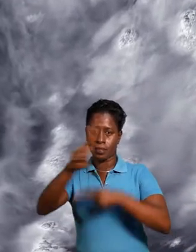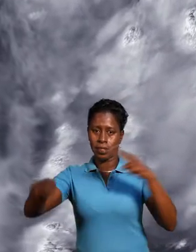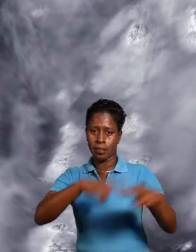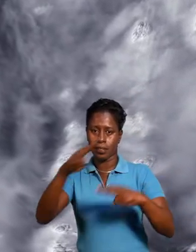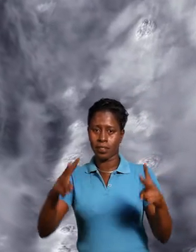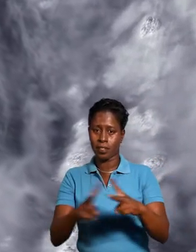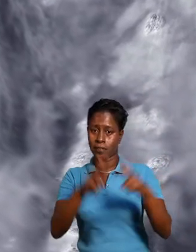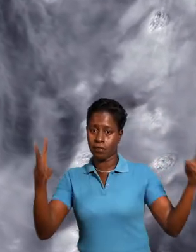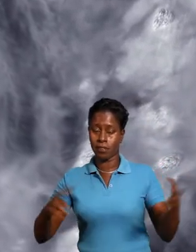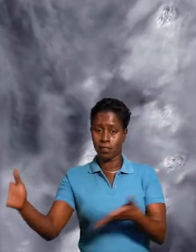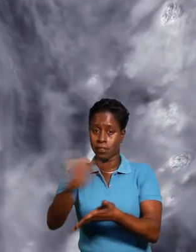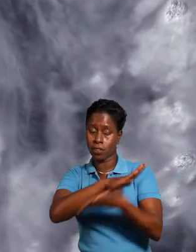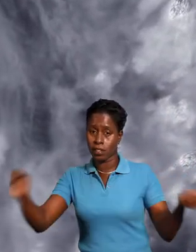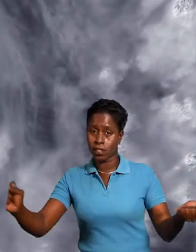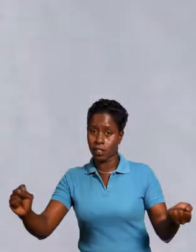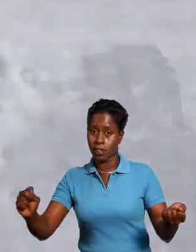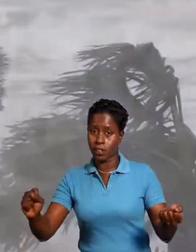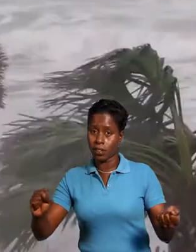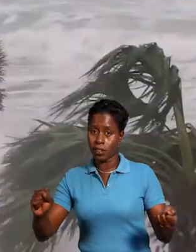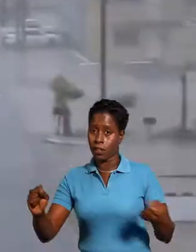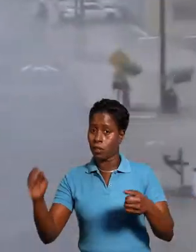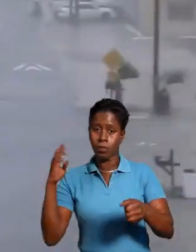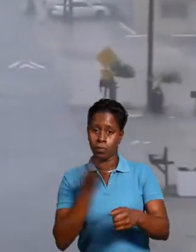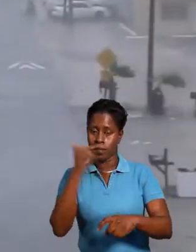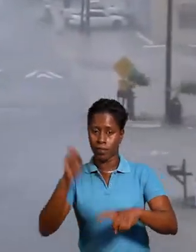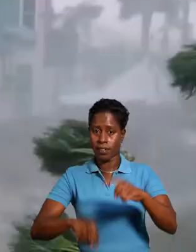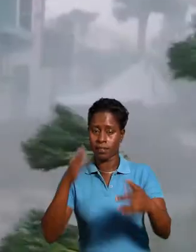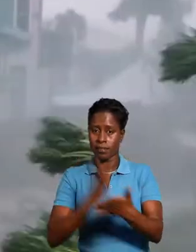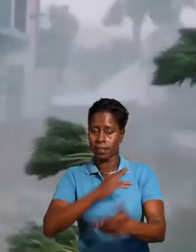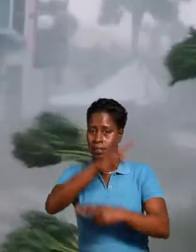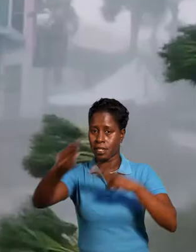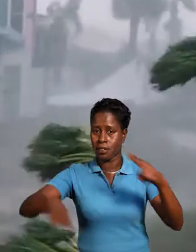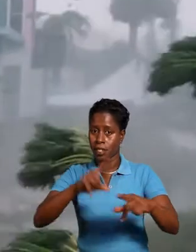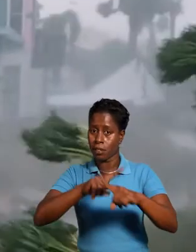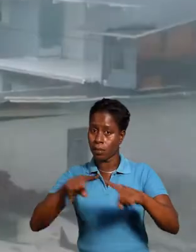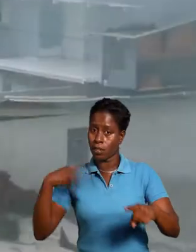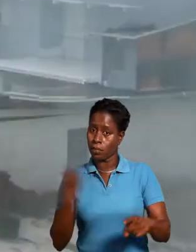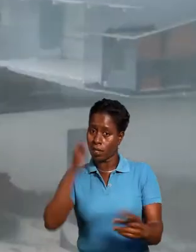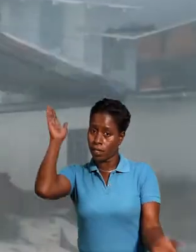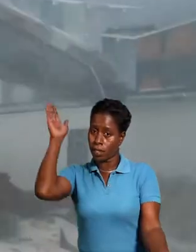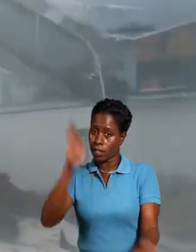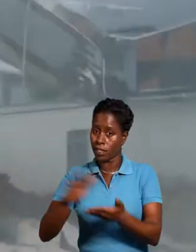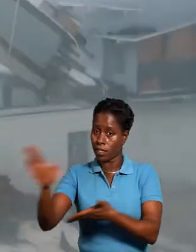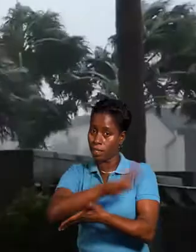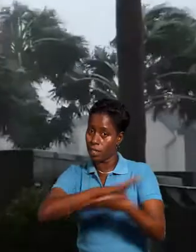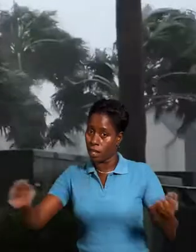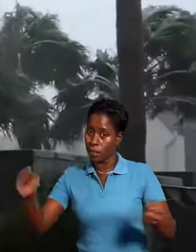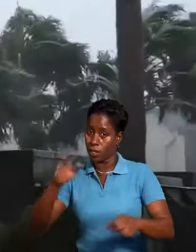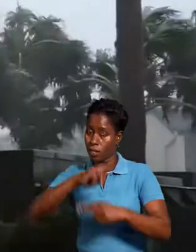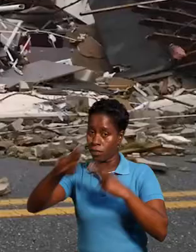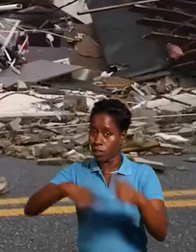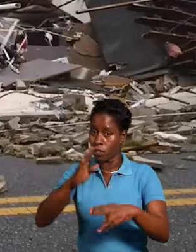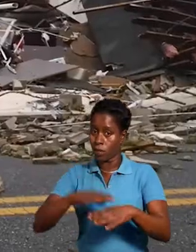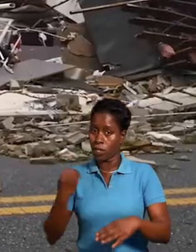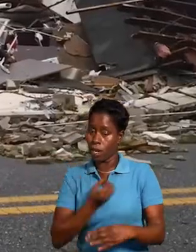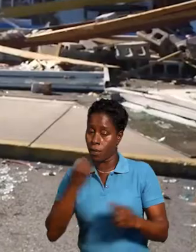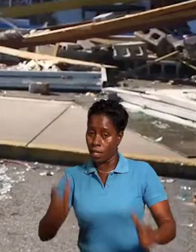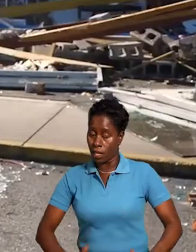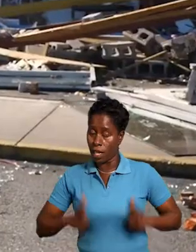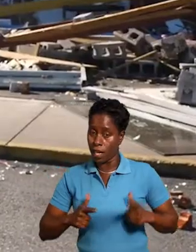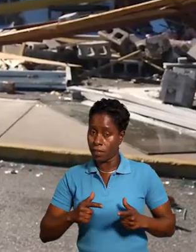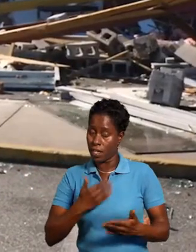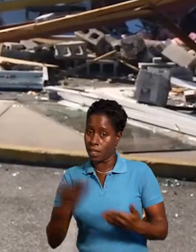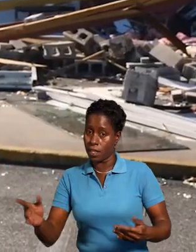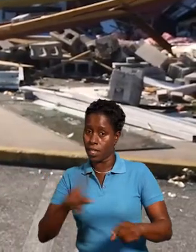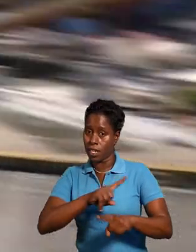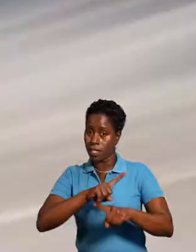Hurricanes can be very destructive. Although we can't stop them, we can lessen the effects of hurricanes on our lives and property by preparing.